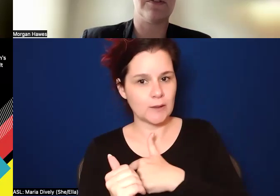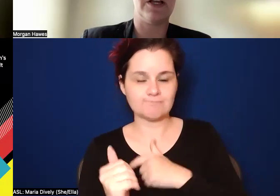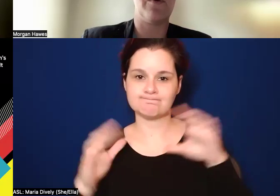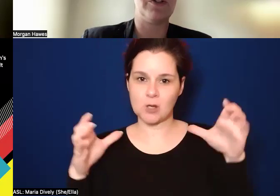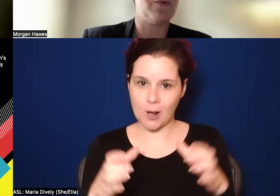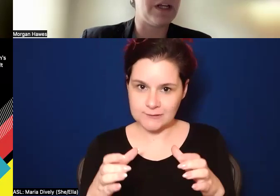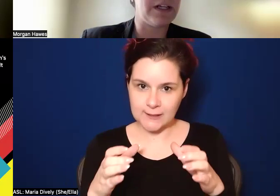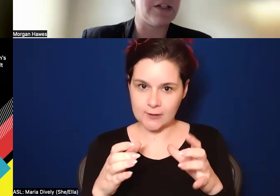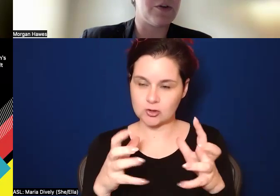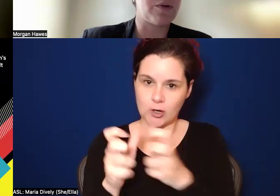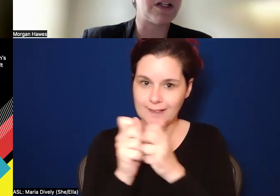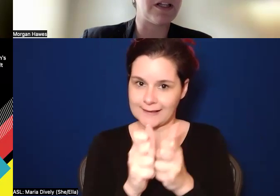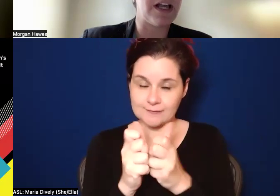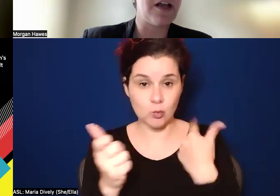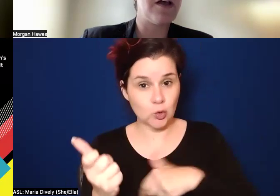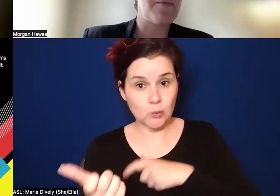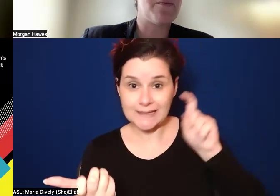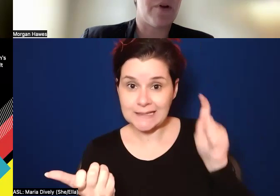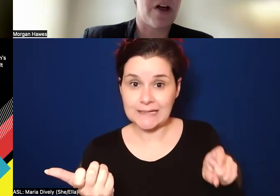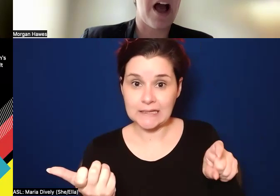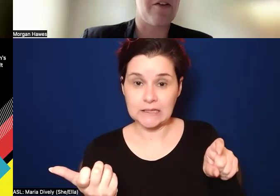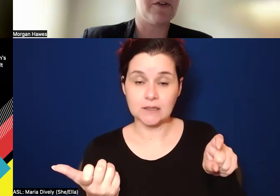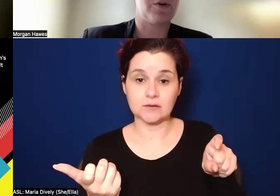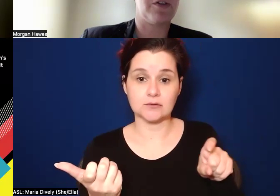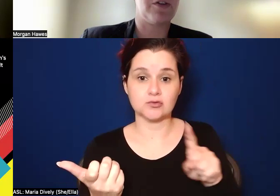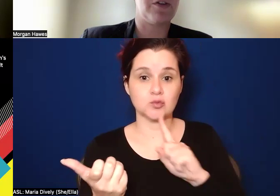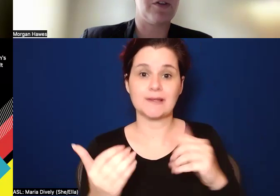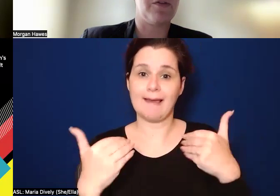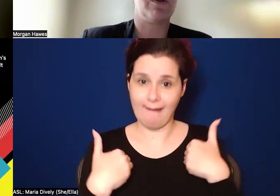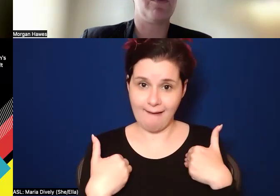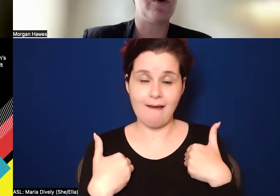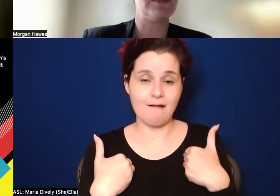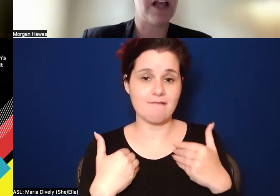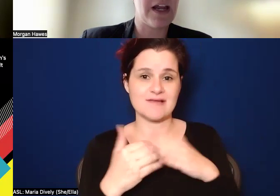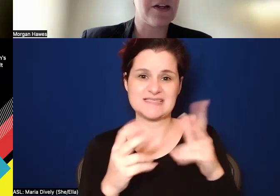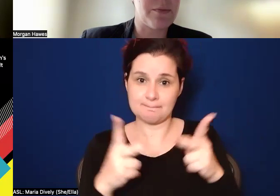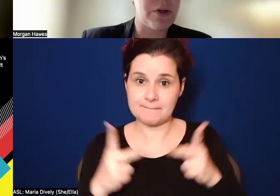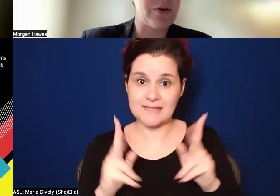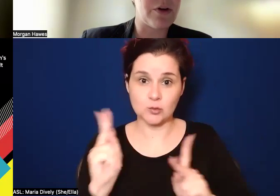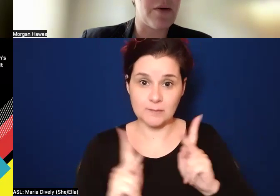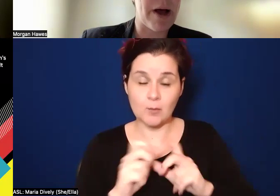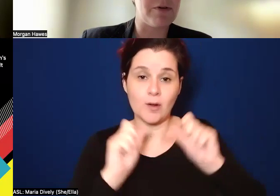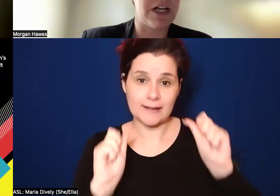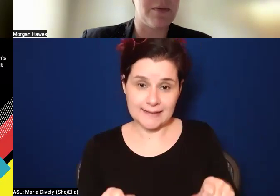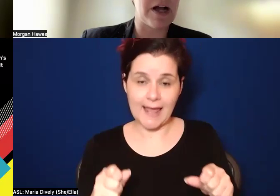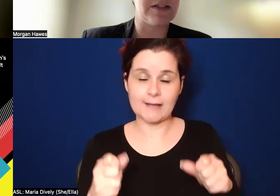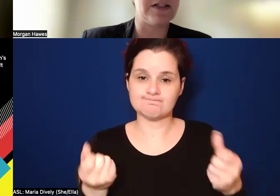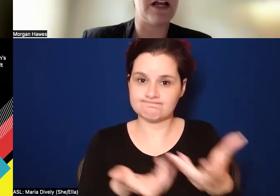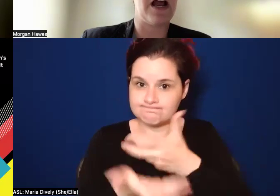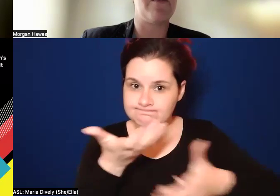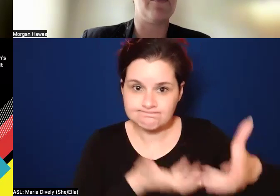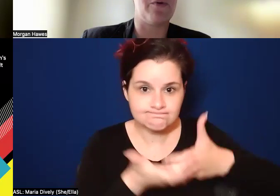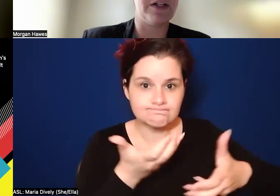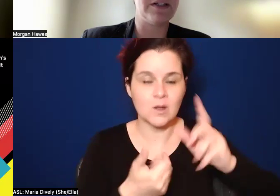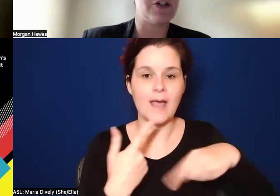collectively and what do we need to really like have sort of a space where folks can commune about data practices